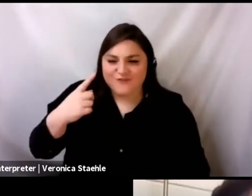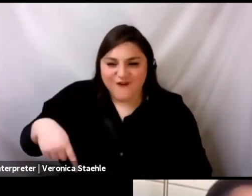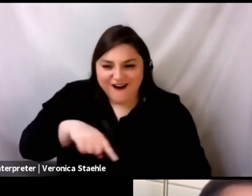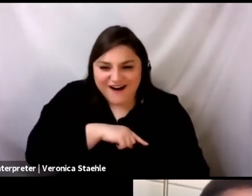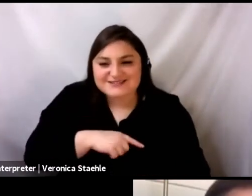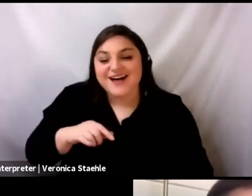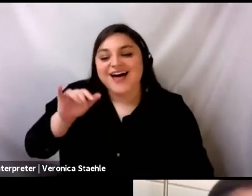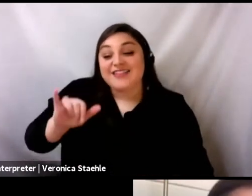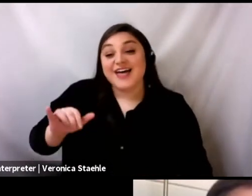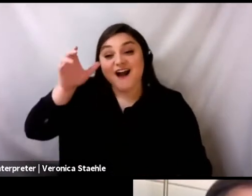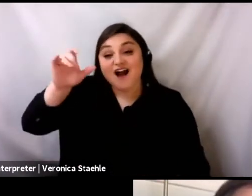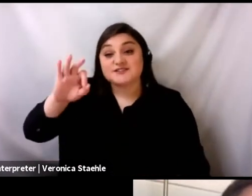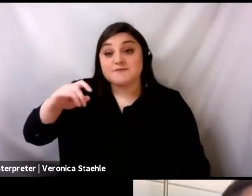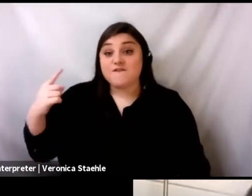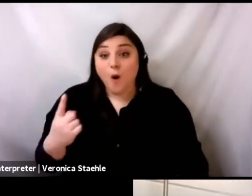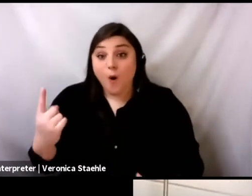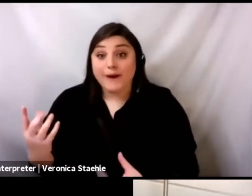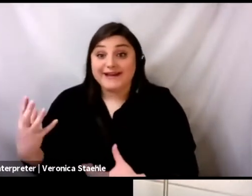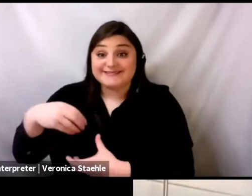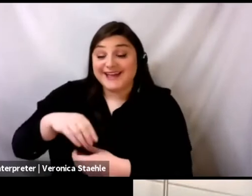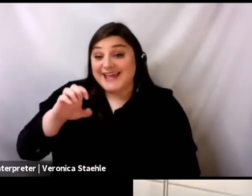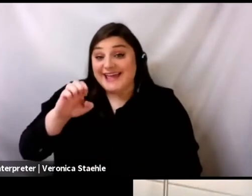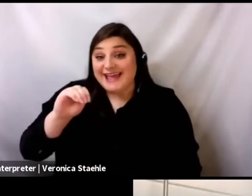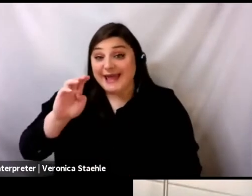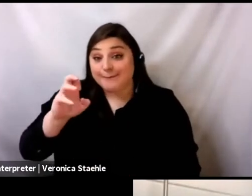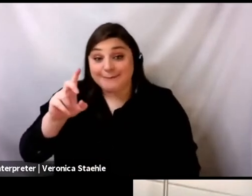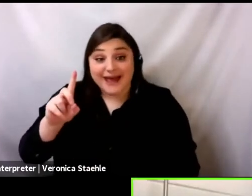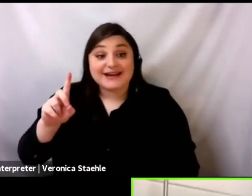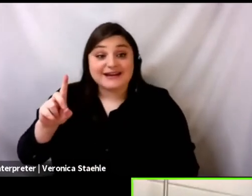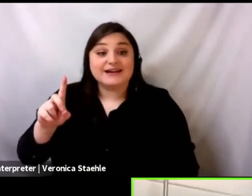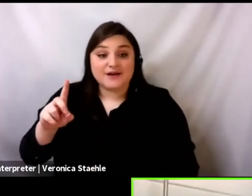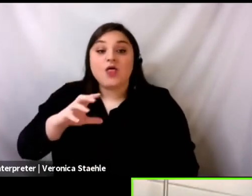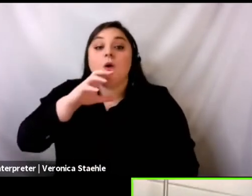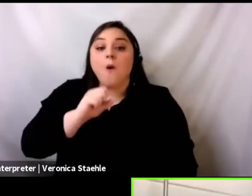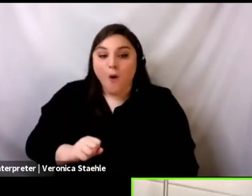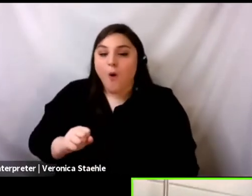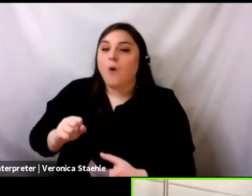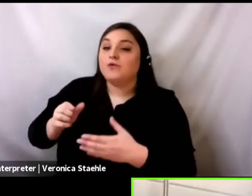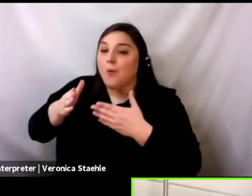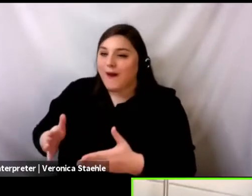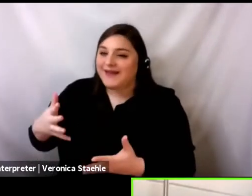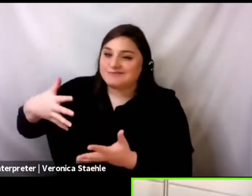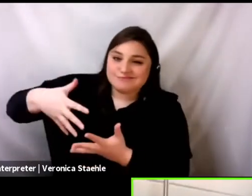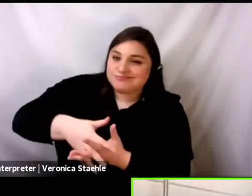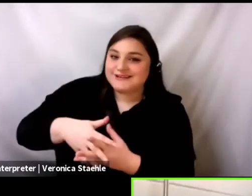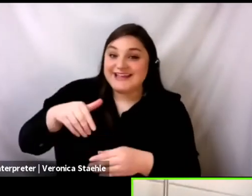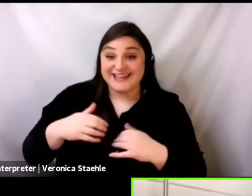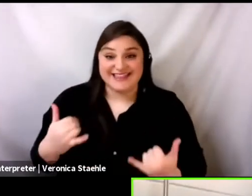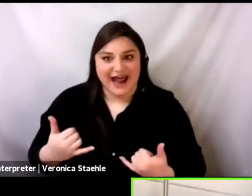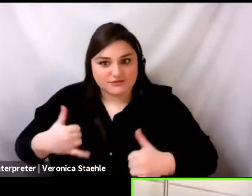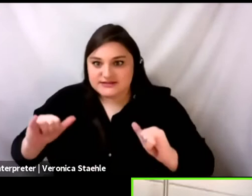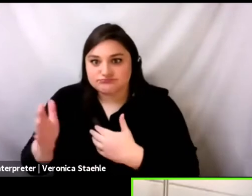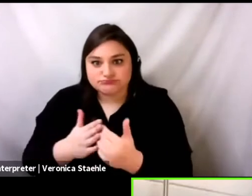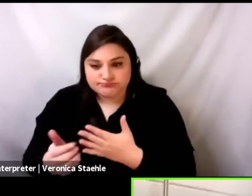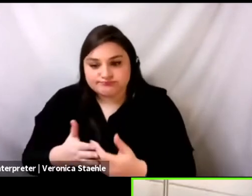embedded in the now. And how, you know, even mentioning word. And when I used to work in biotech,